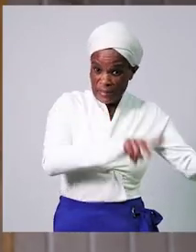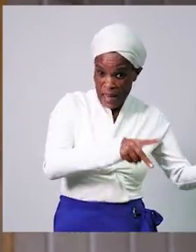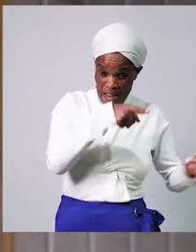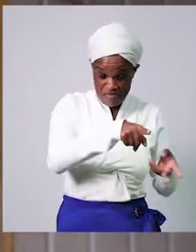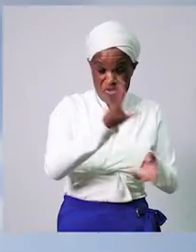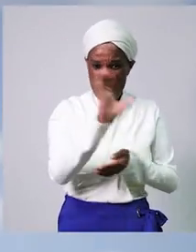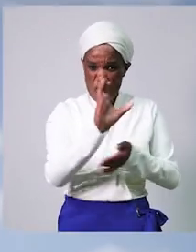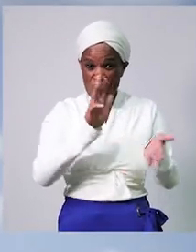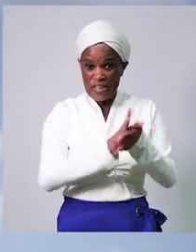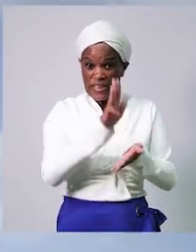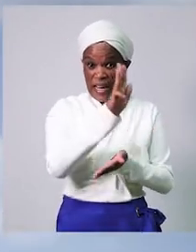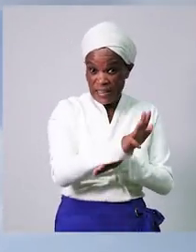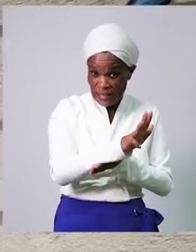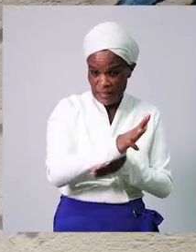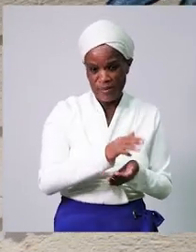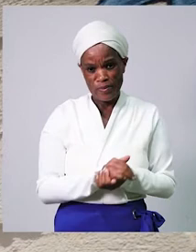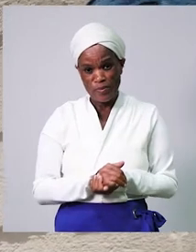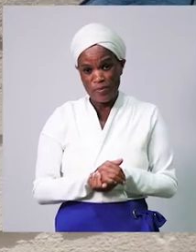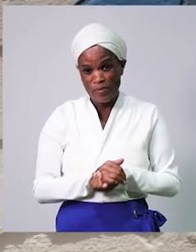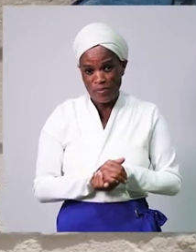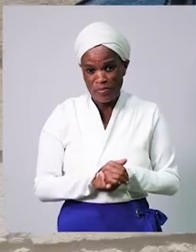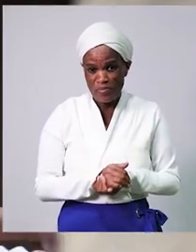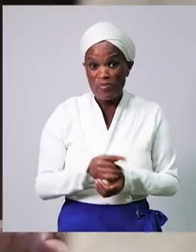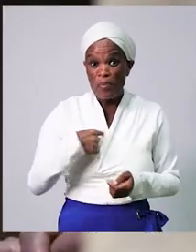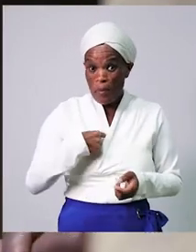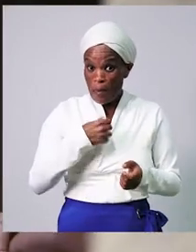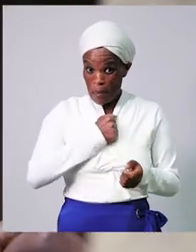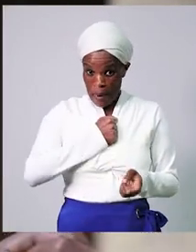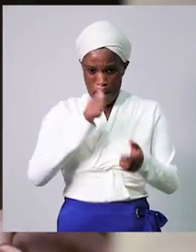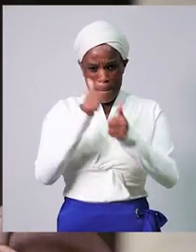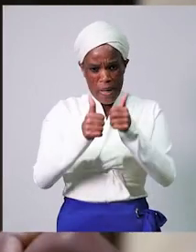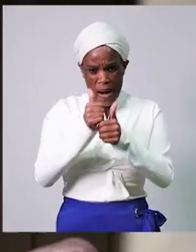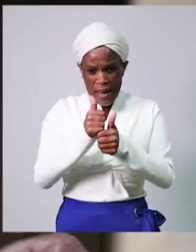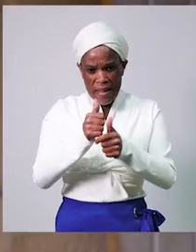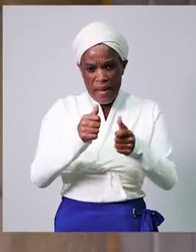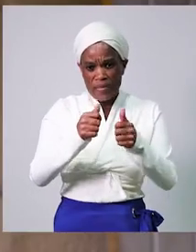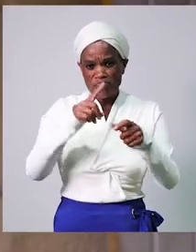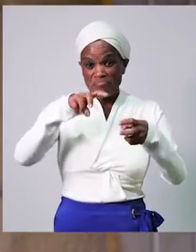die from COVID-19. After my brother was positive, was a doctor.